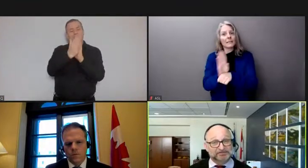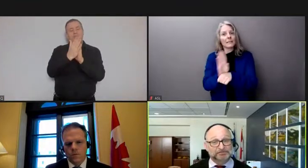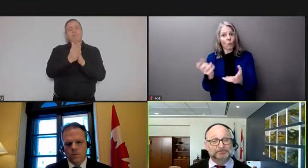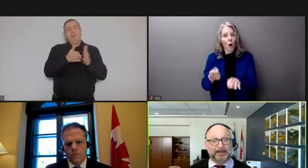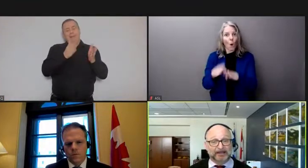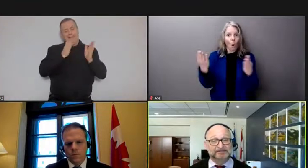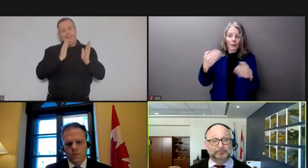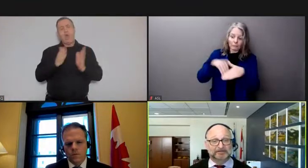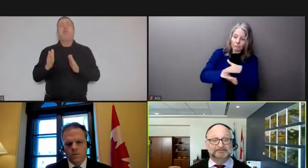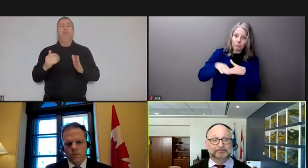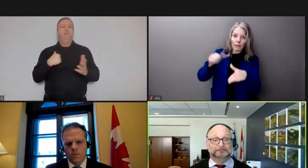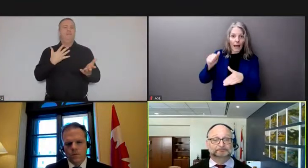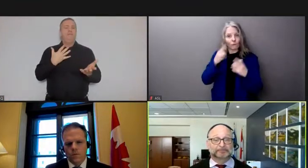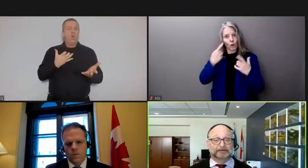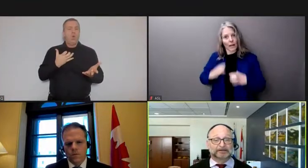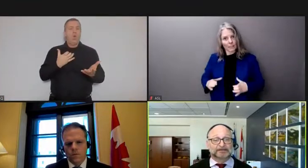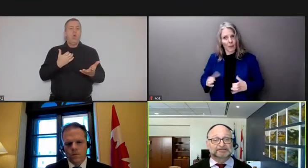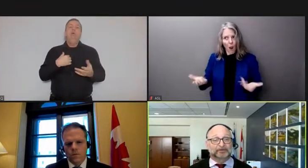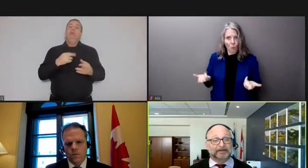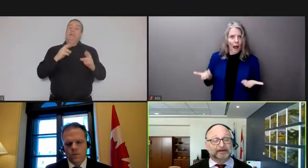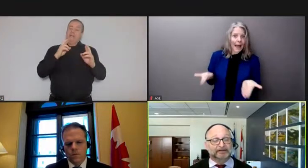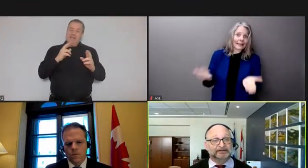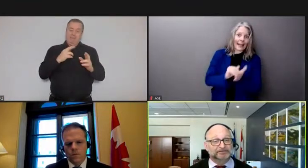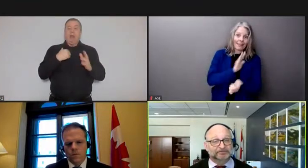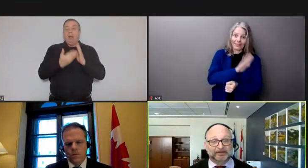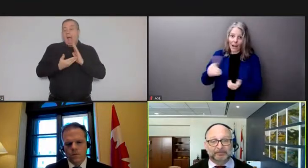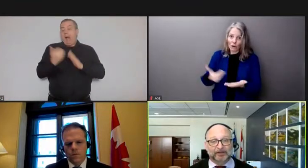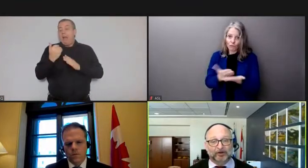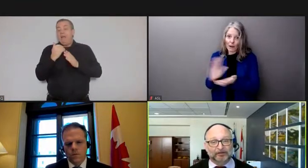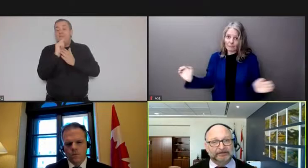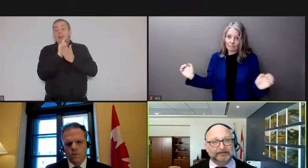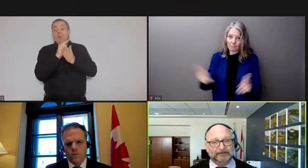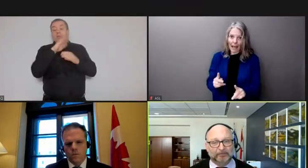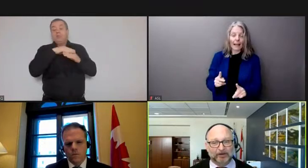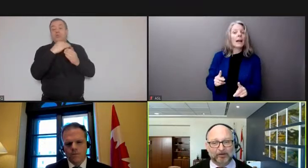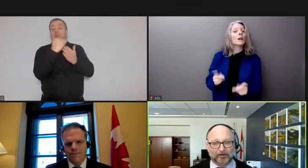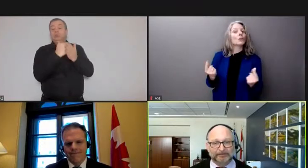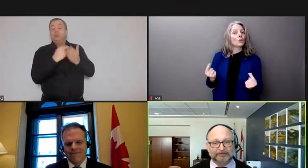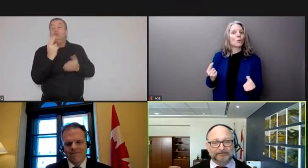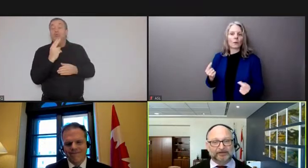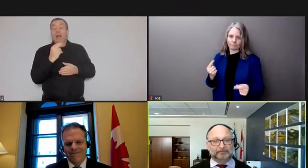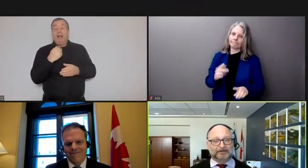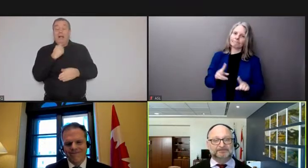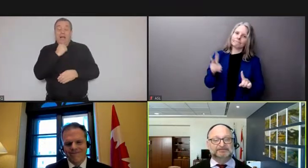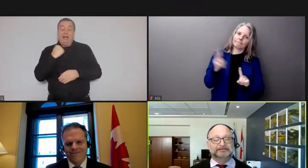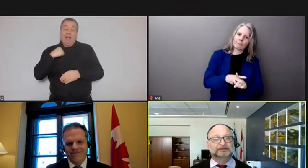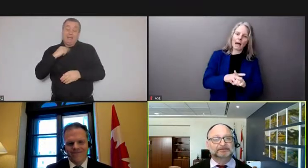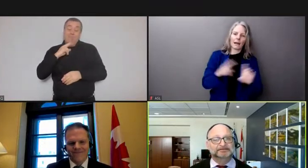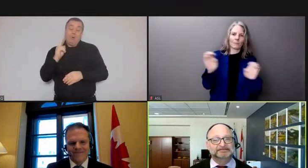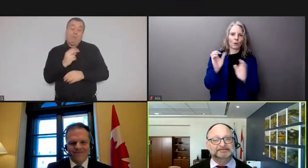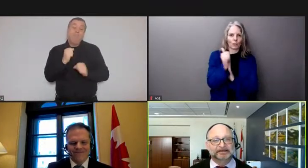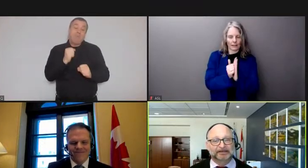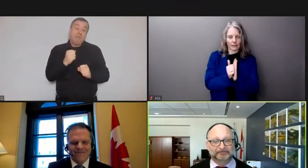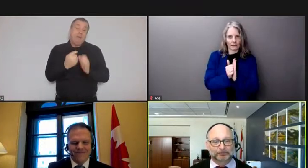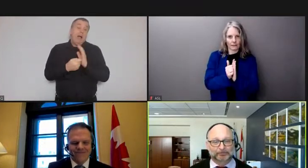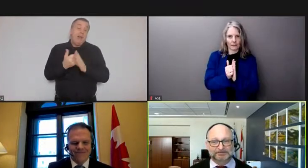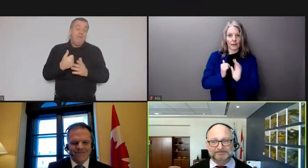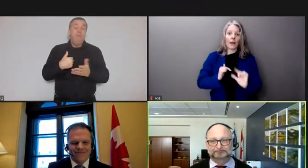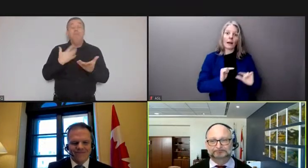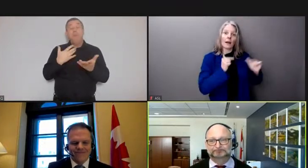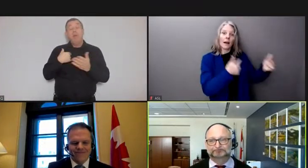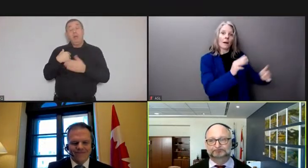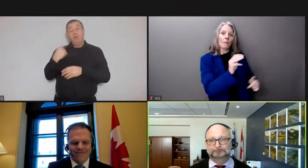as soon as possible so with that i'd like to invite my colleague mark holland the government house leader to say a few words